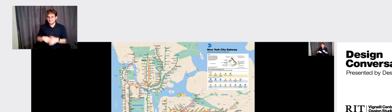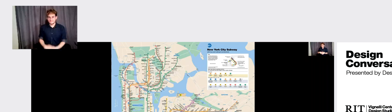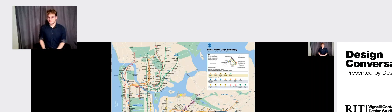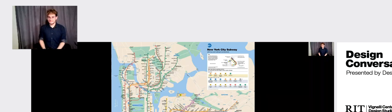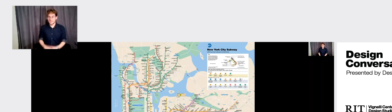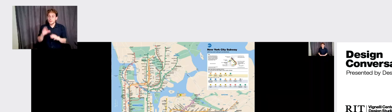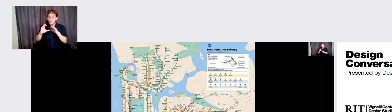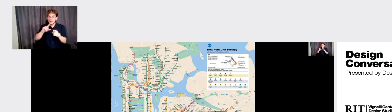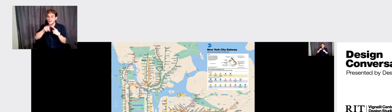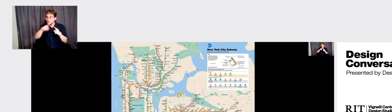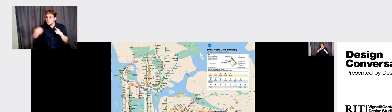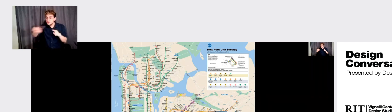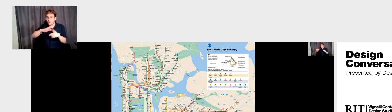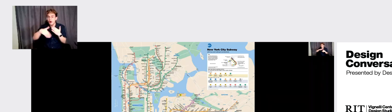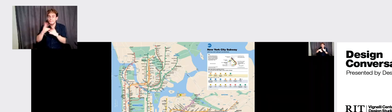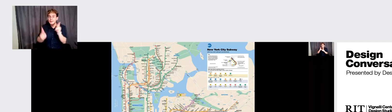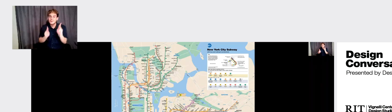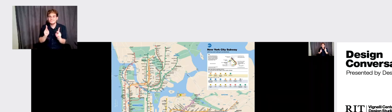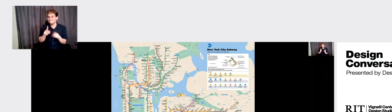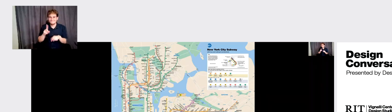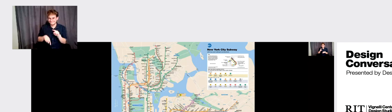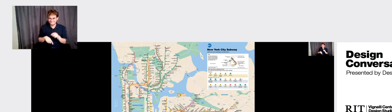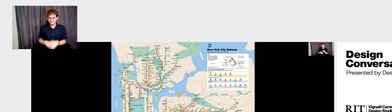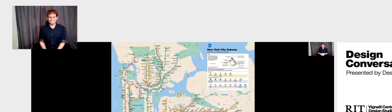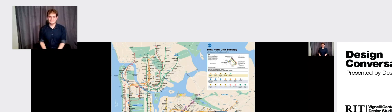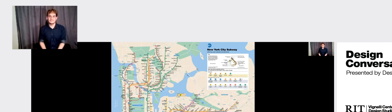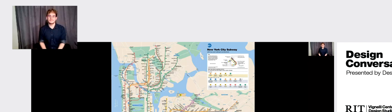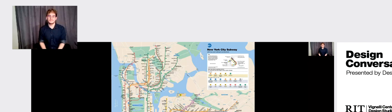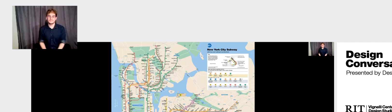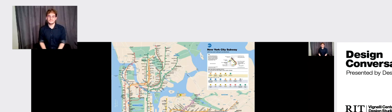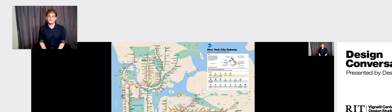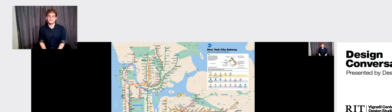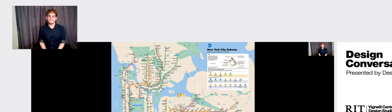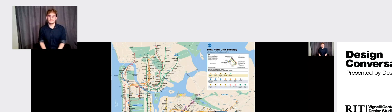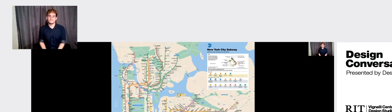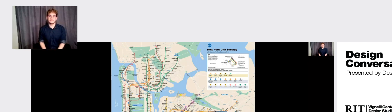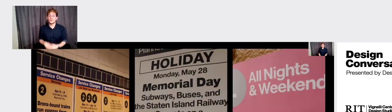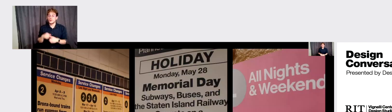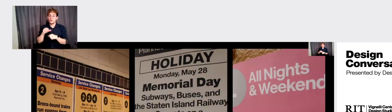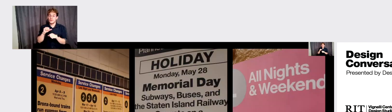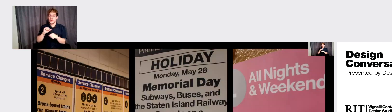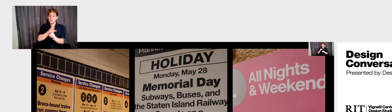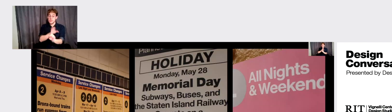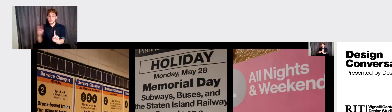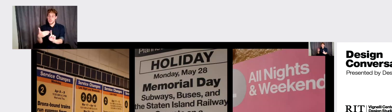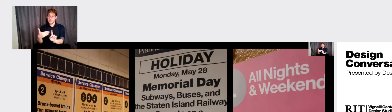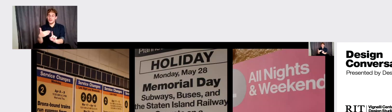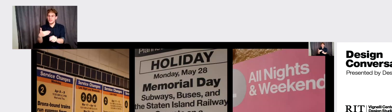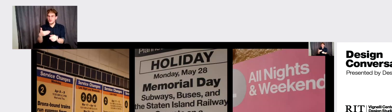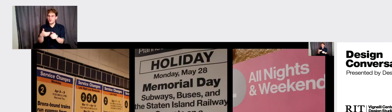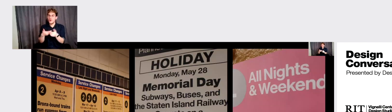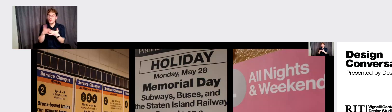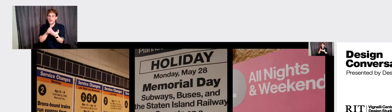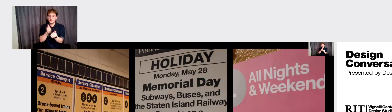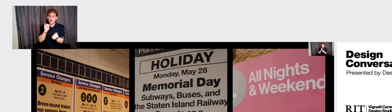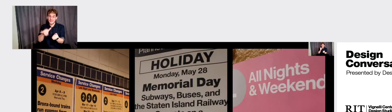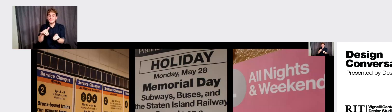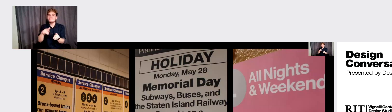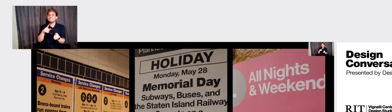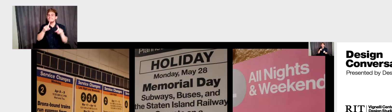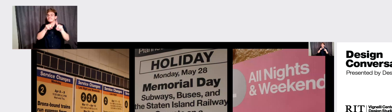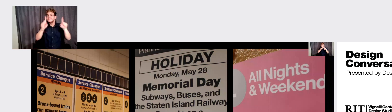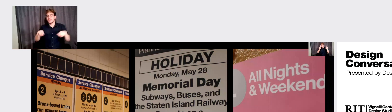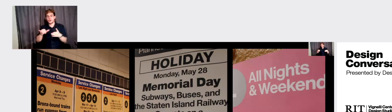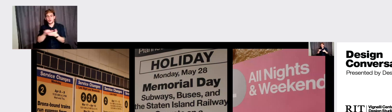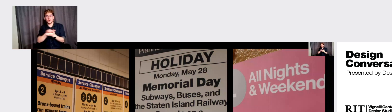communicating that, uh, to the riders. So the sort of workaround and the thing that happens and New Yorkers are very